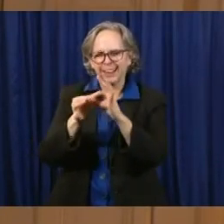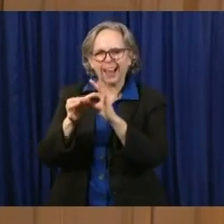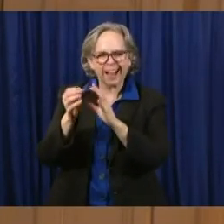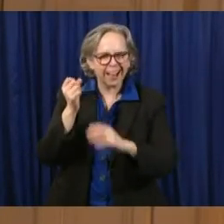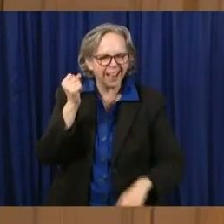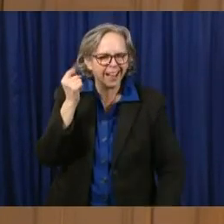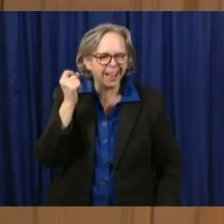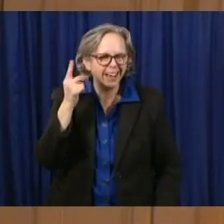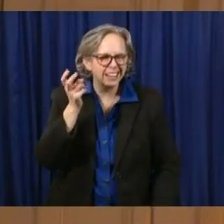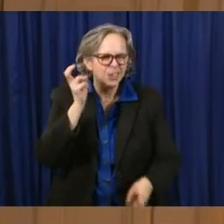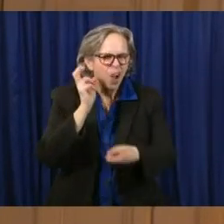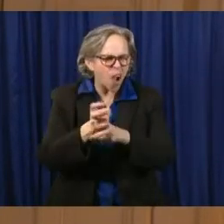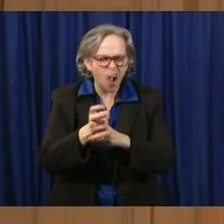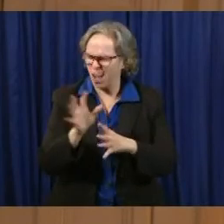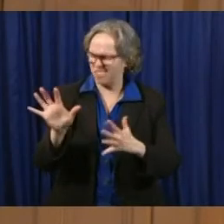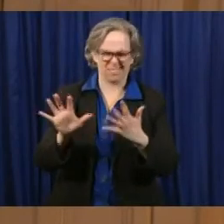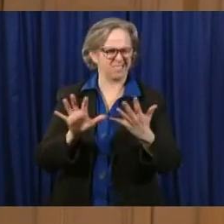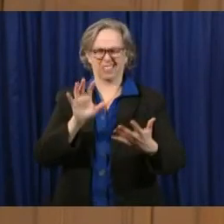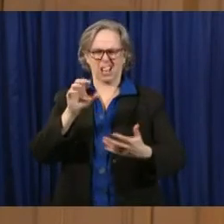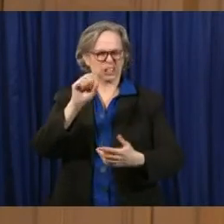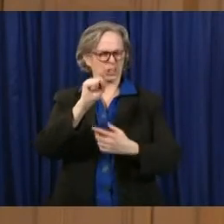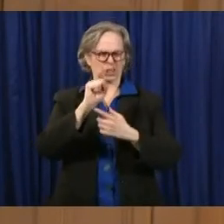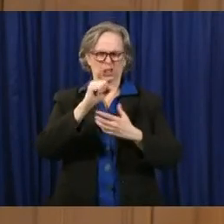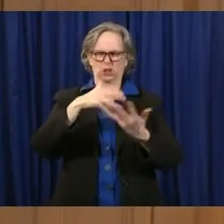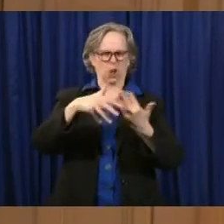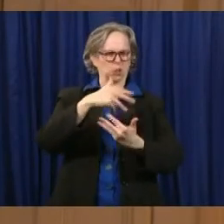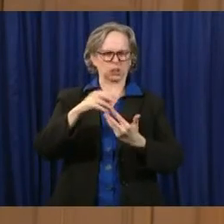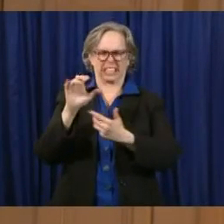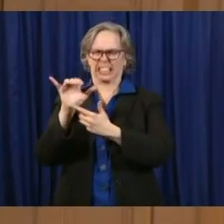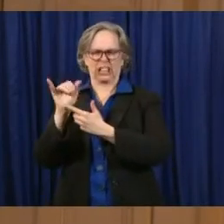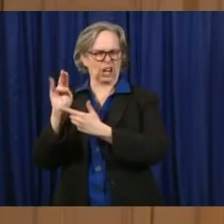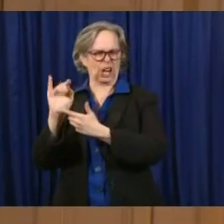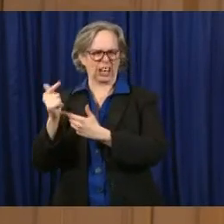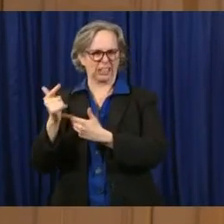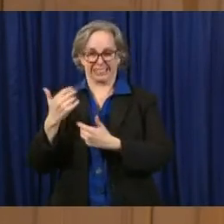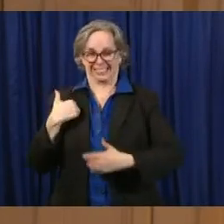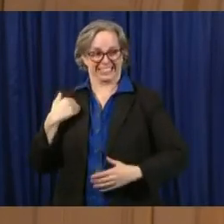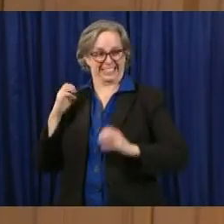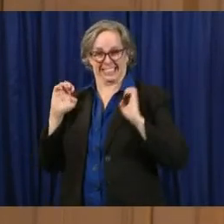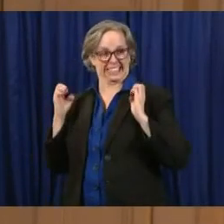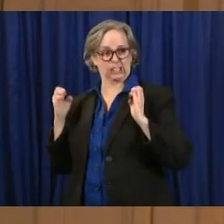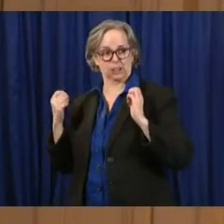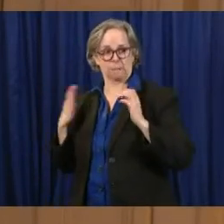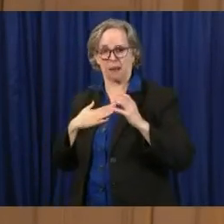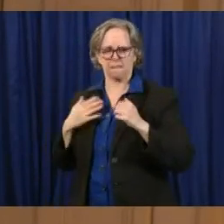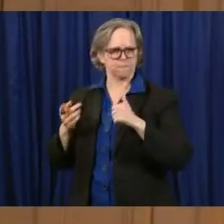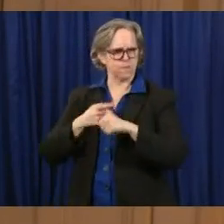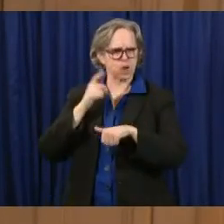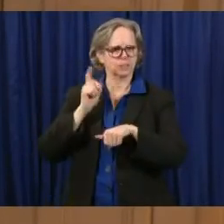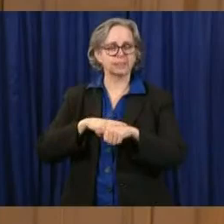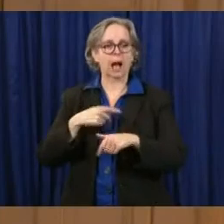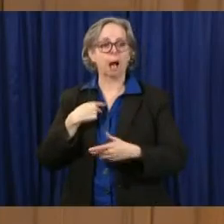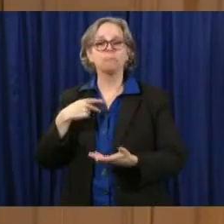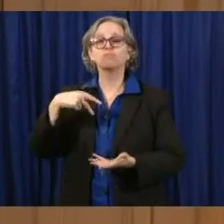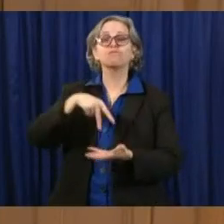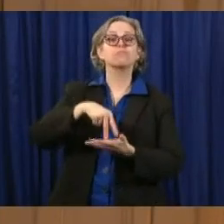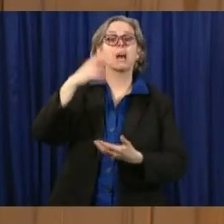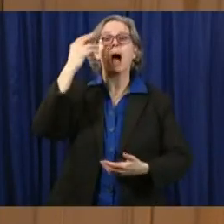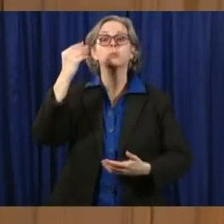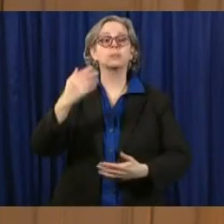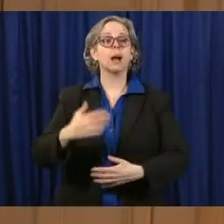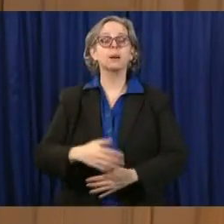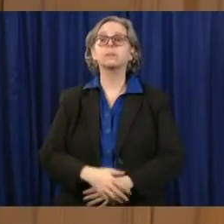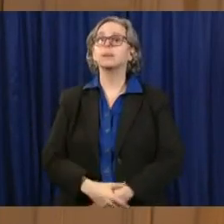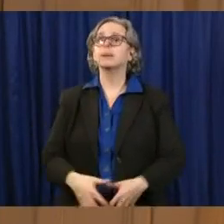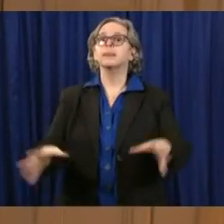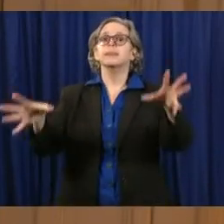over Easter weekend, had my first time standing outside. And I came home to